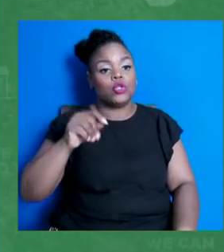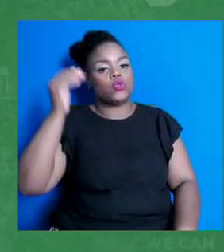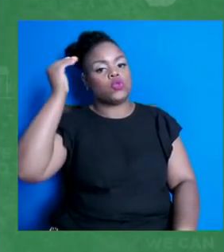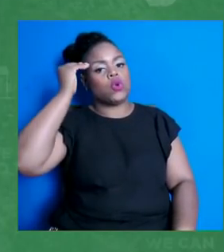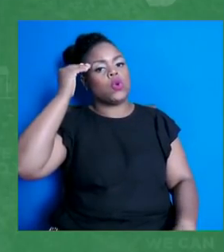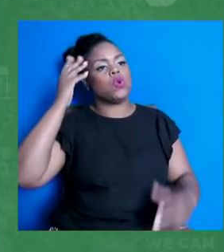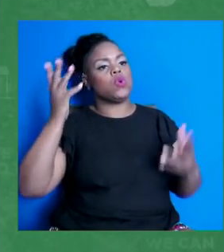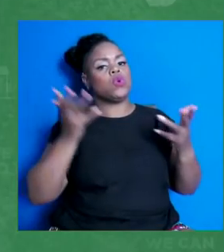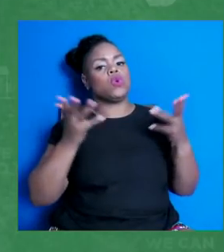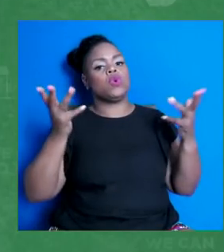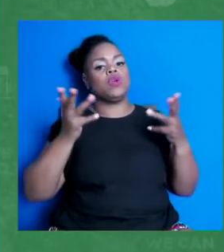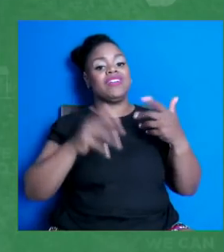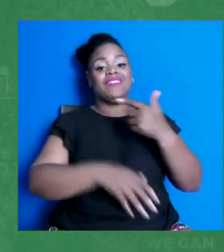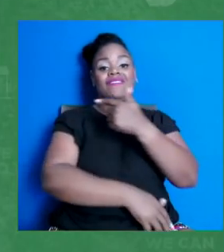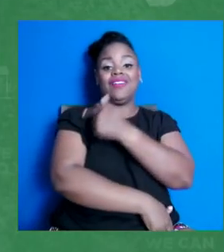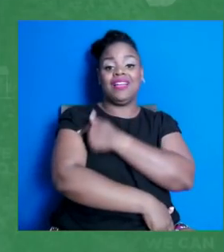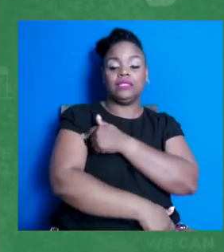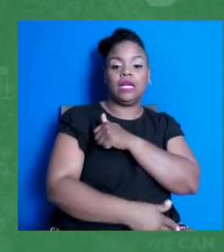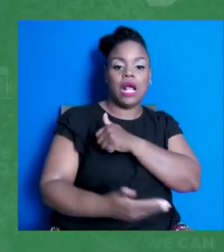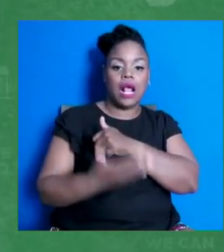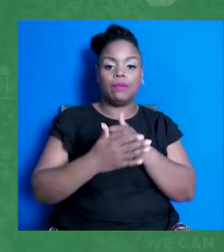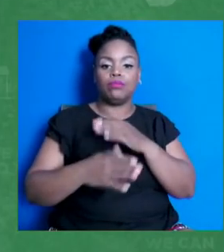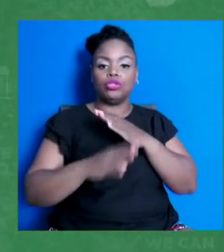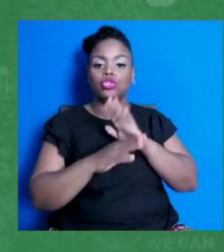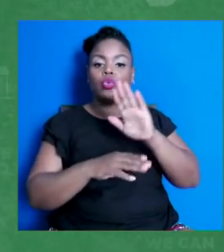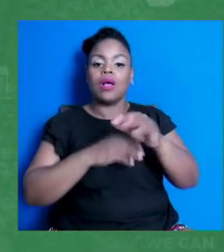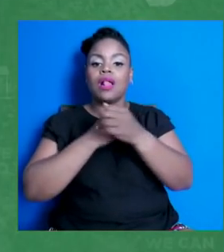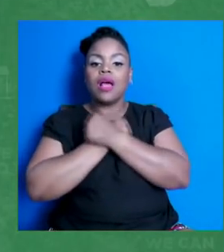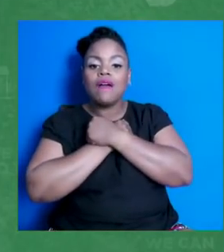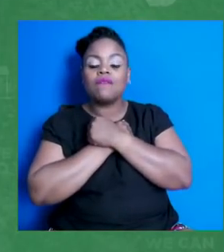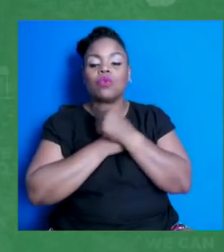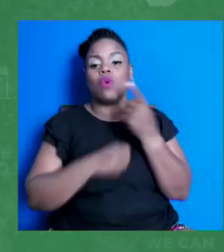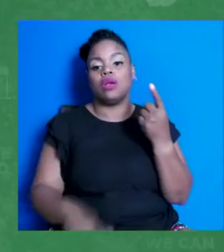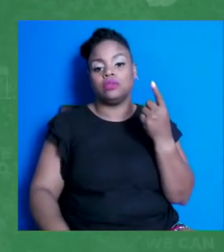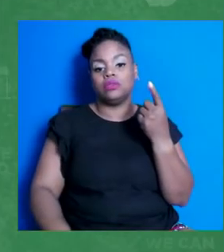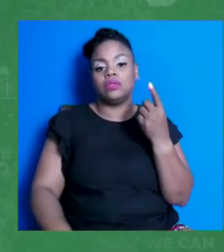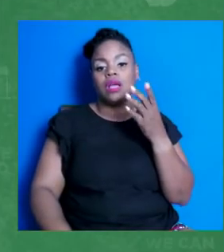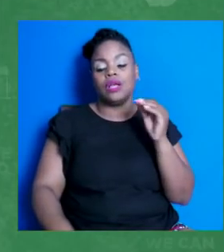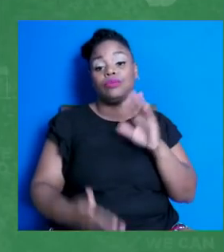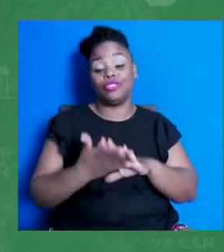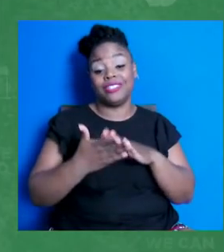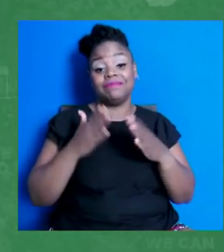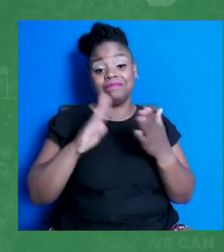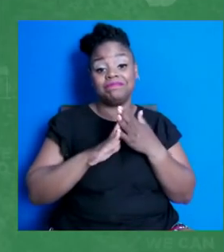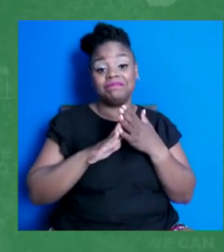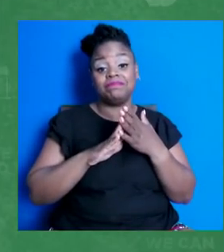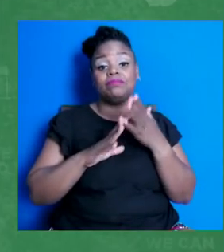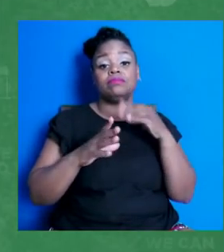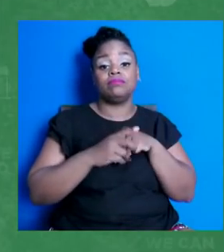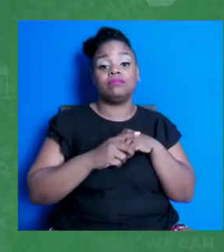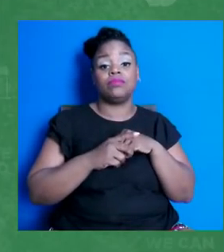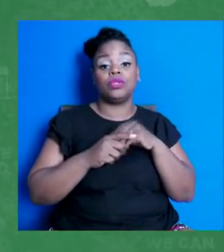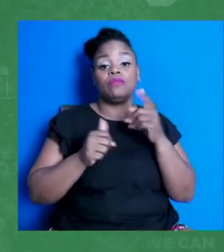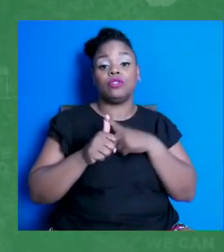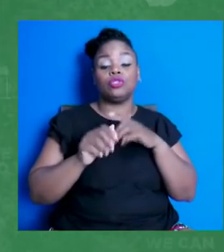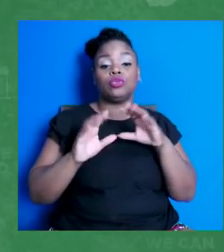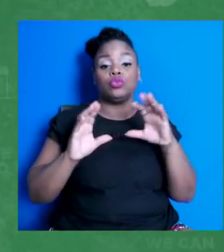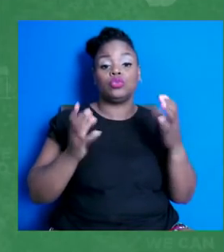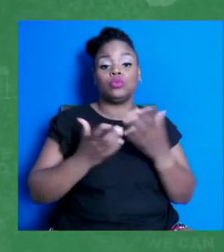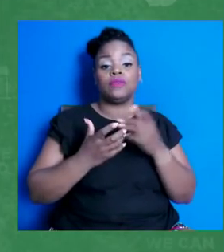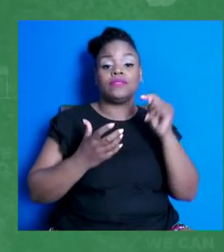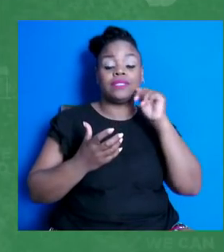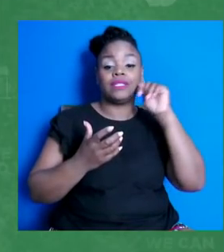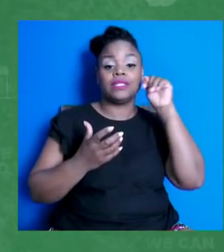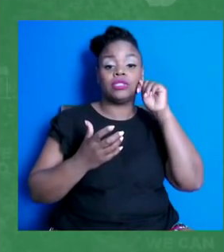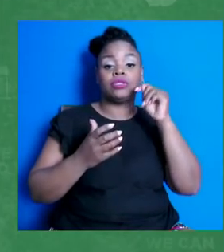helping protect their loved ones and their community. Being a part of the first group of teens to get vaccinated helps set out a